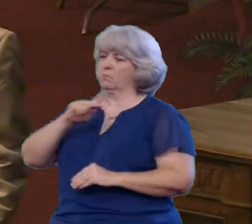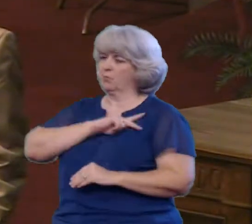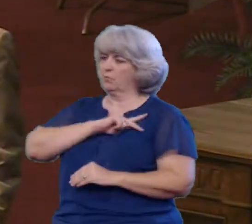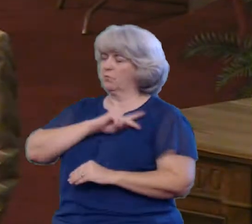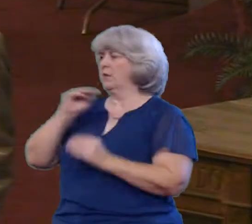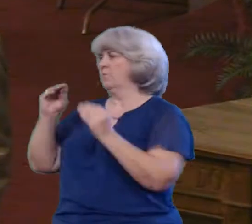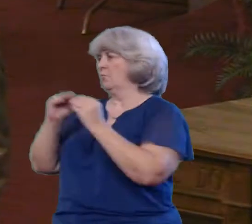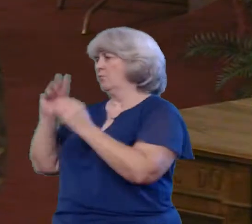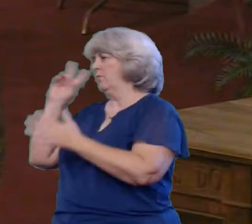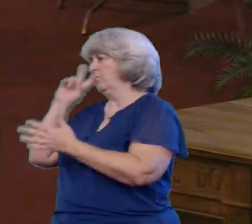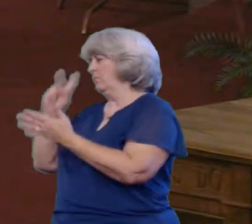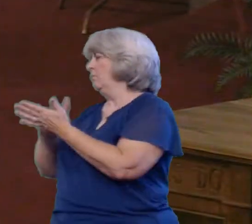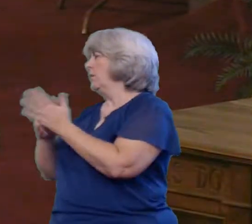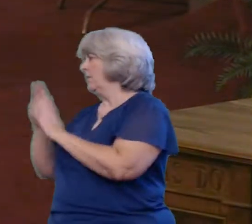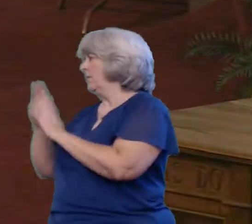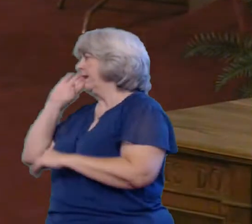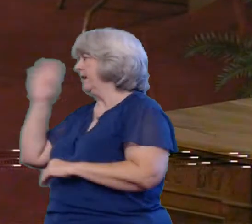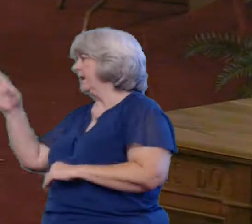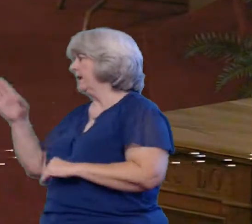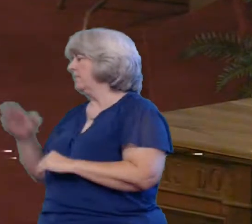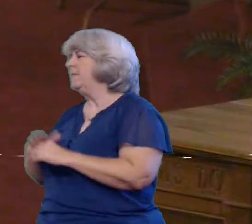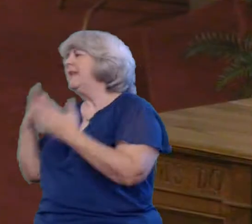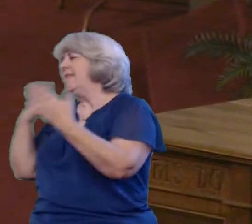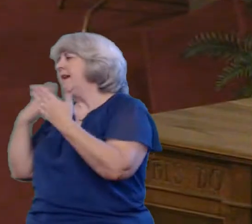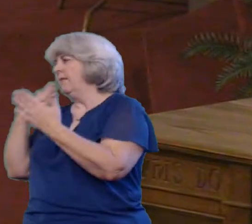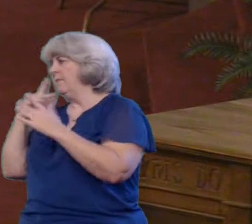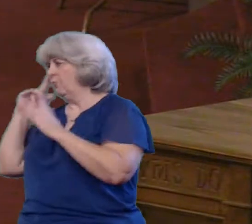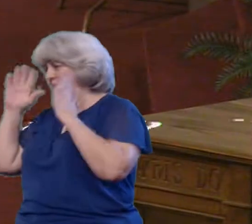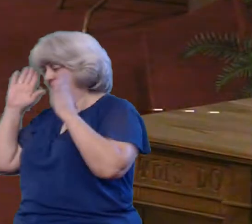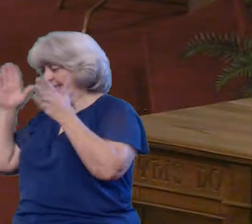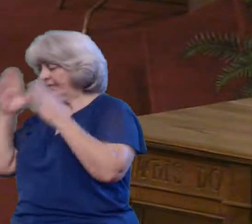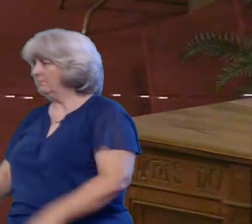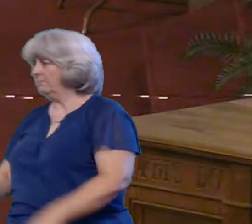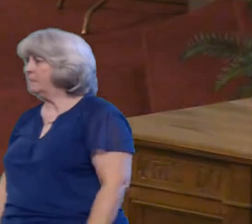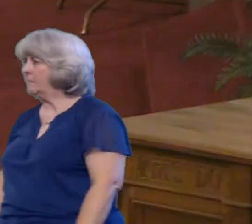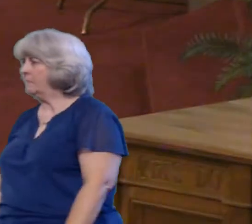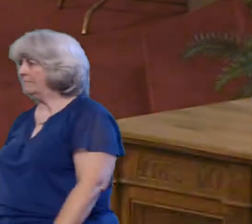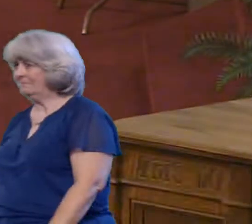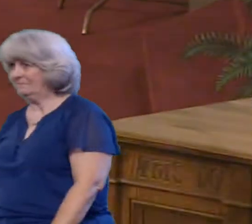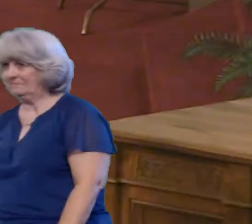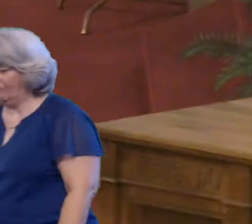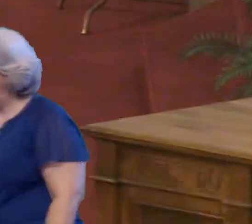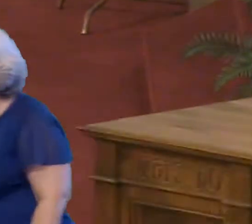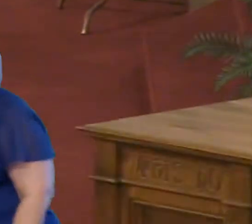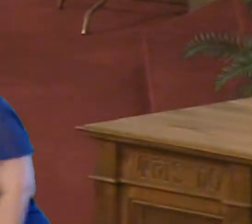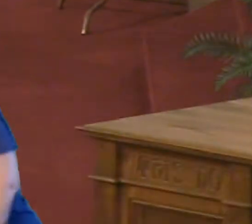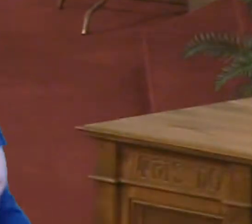purpose-driven Thank you for your time and attention you Thank